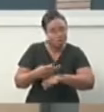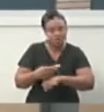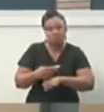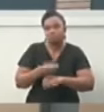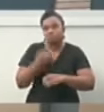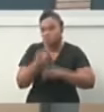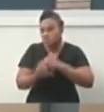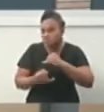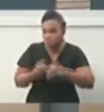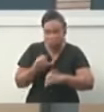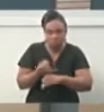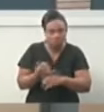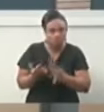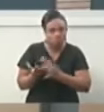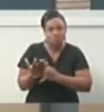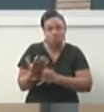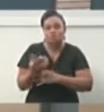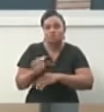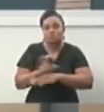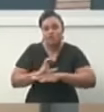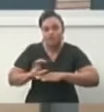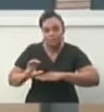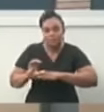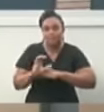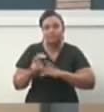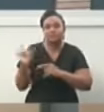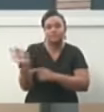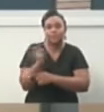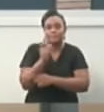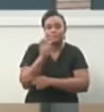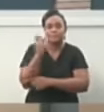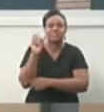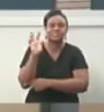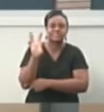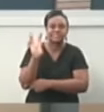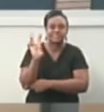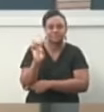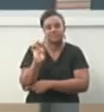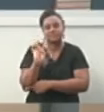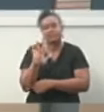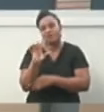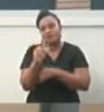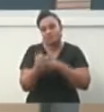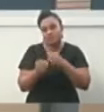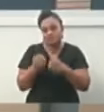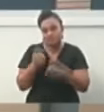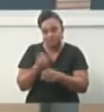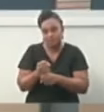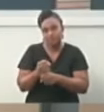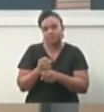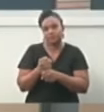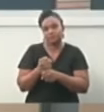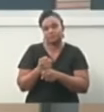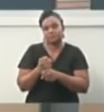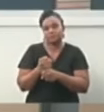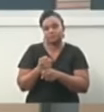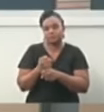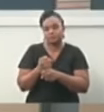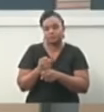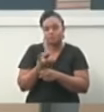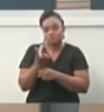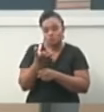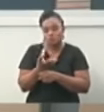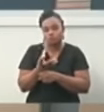the region, and they are celebrating 75 years in existence, and we want to put on record here and to give them